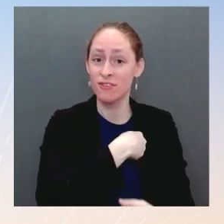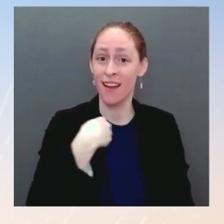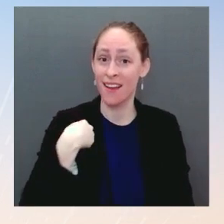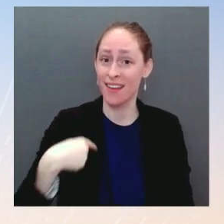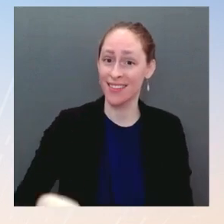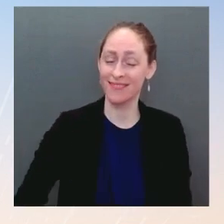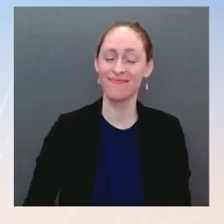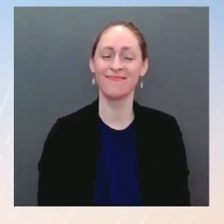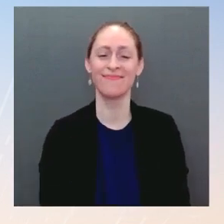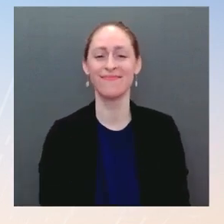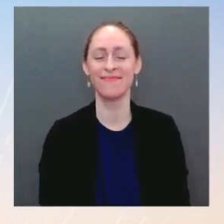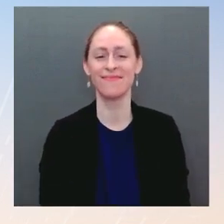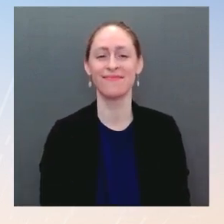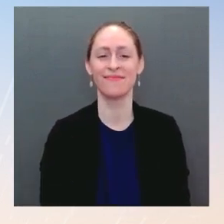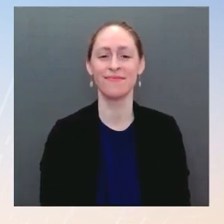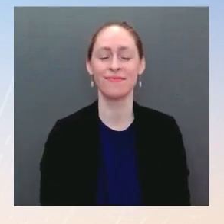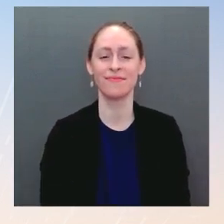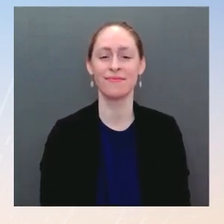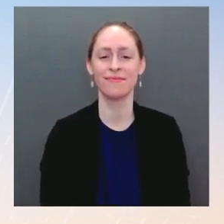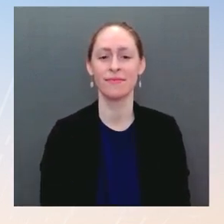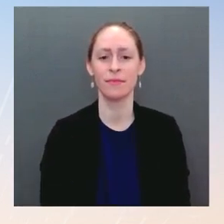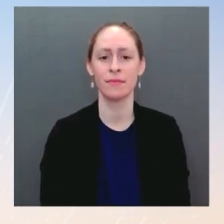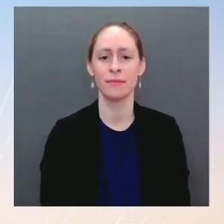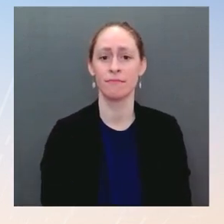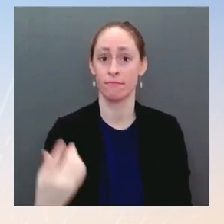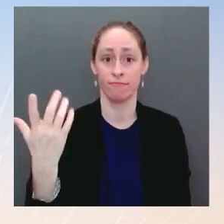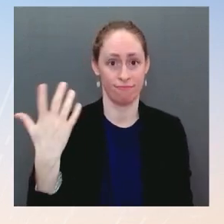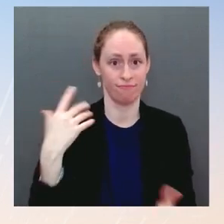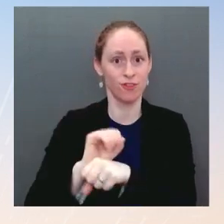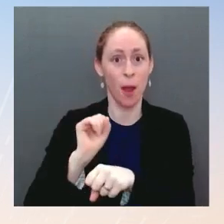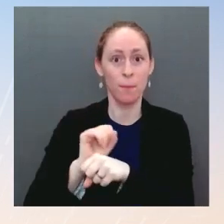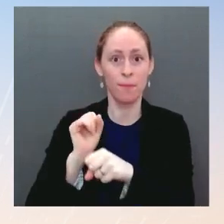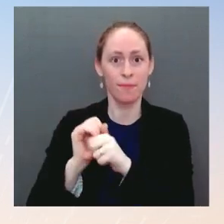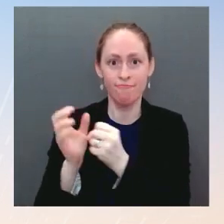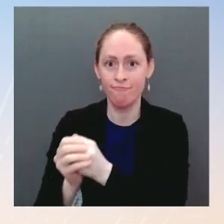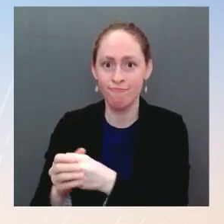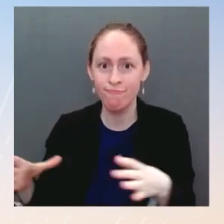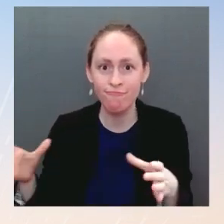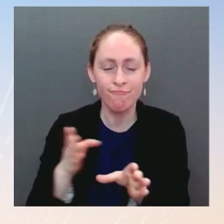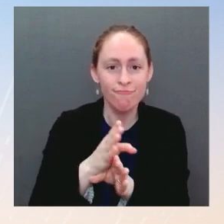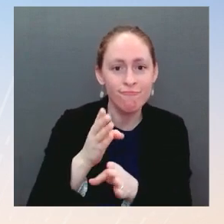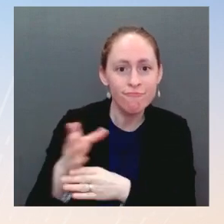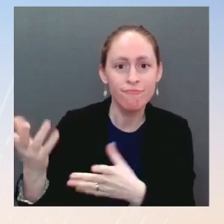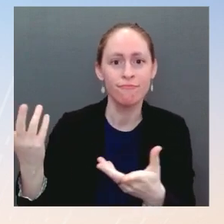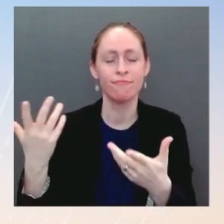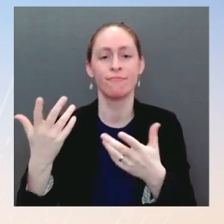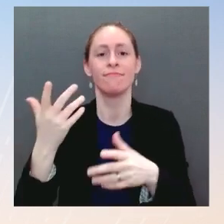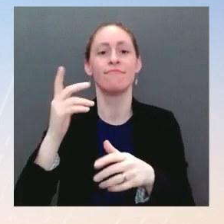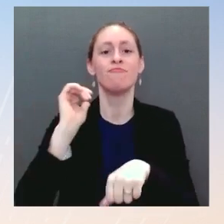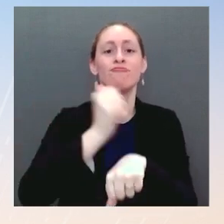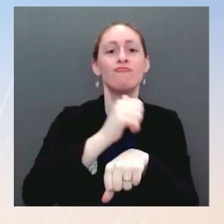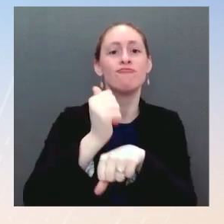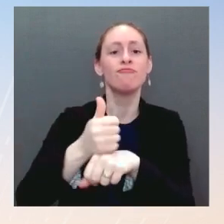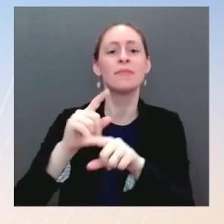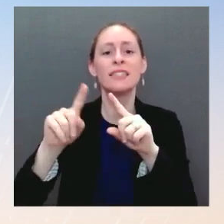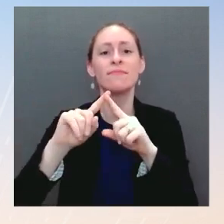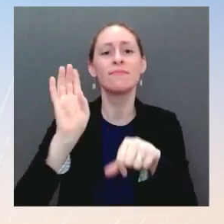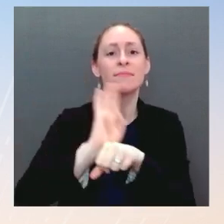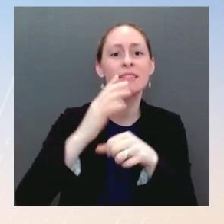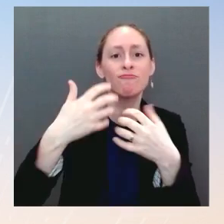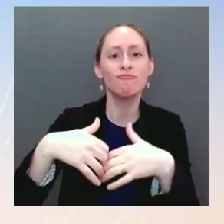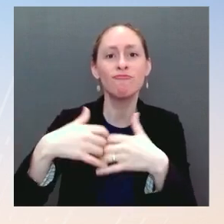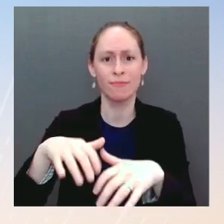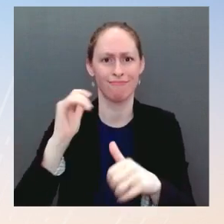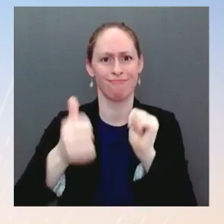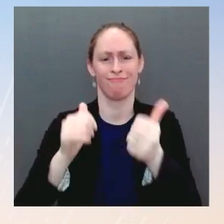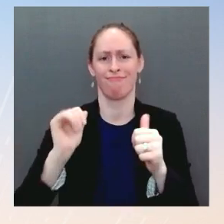and strengthening our supply chains here at home to help make our companies more competitive. And we're rebuilding an American economy for the